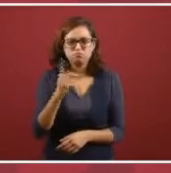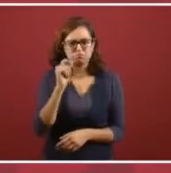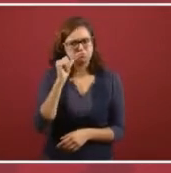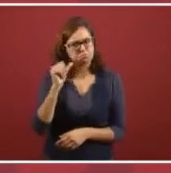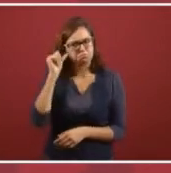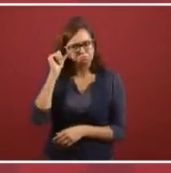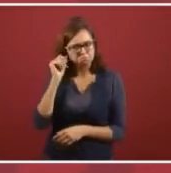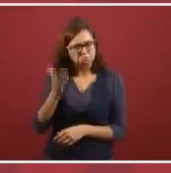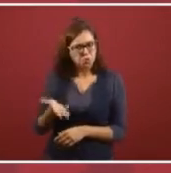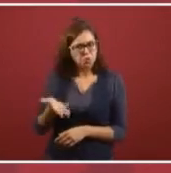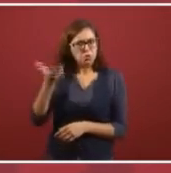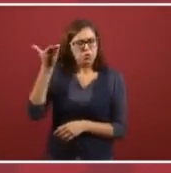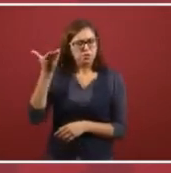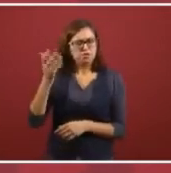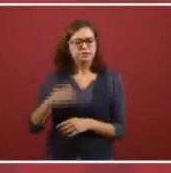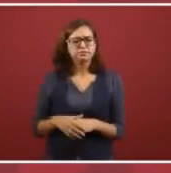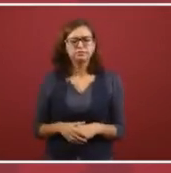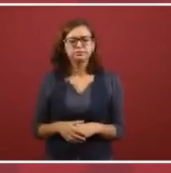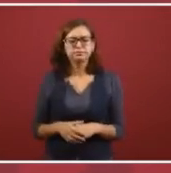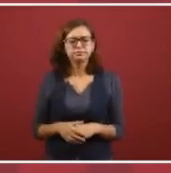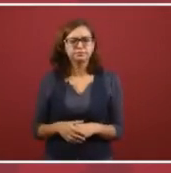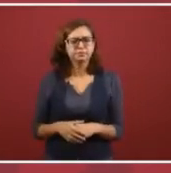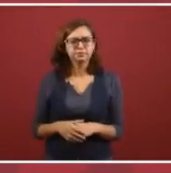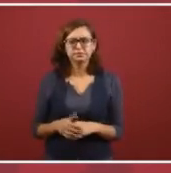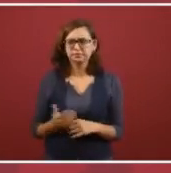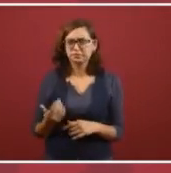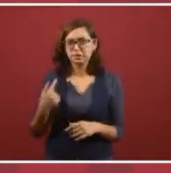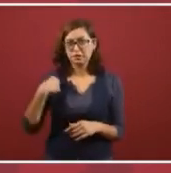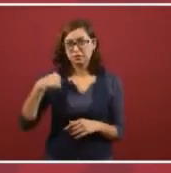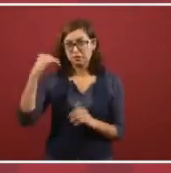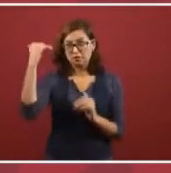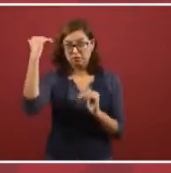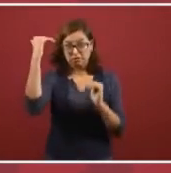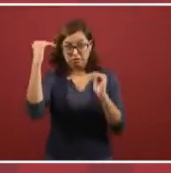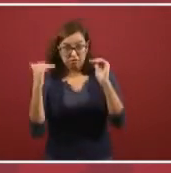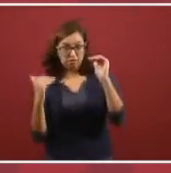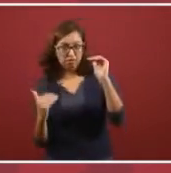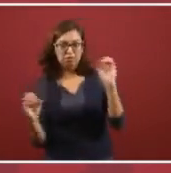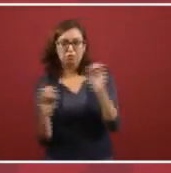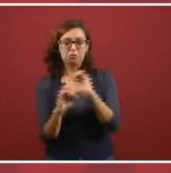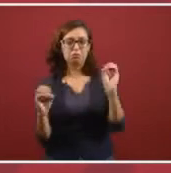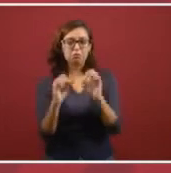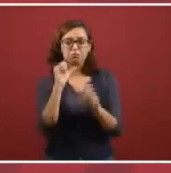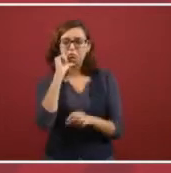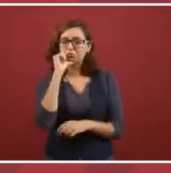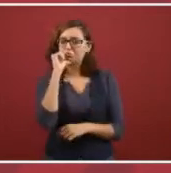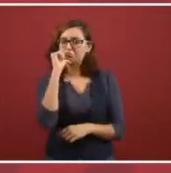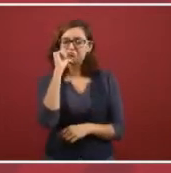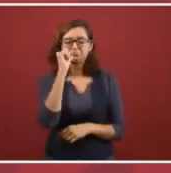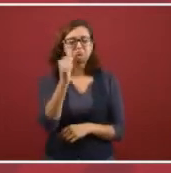at it, it did not depreciate. On the contrary,